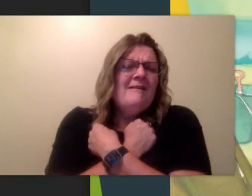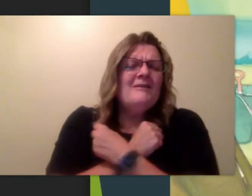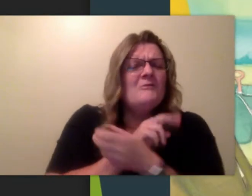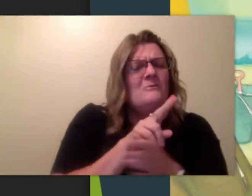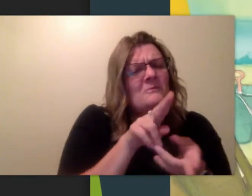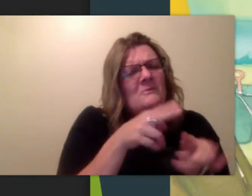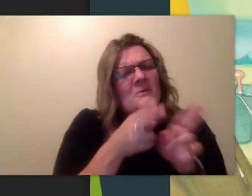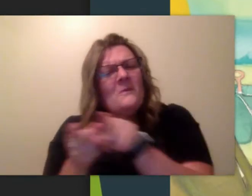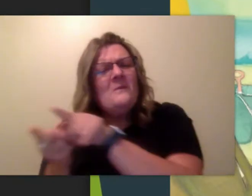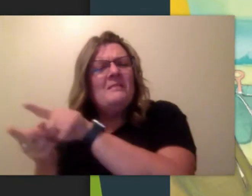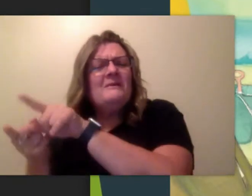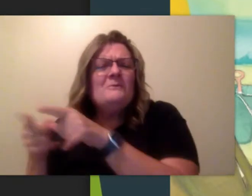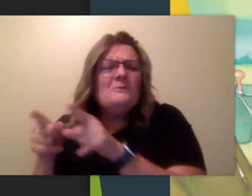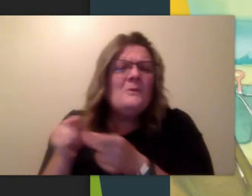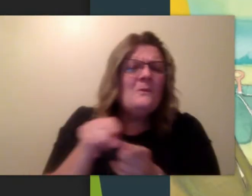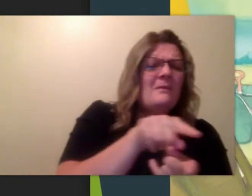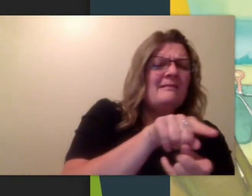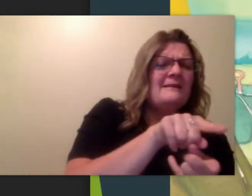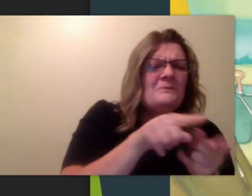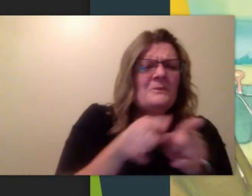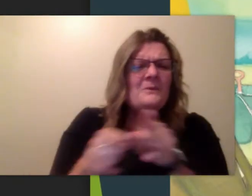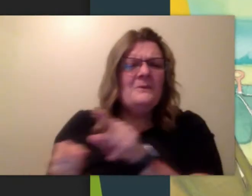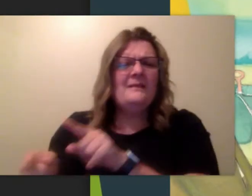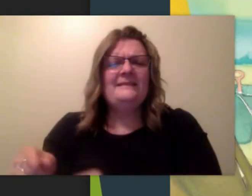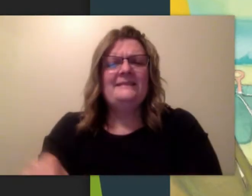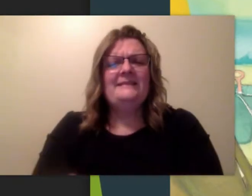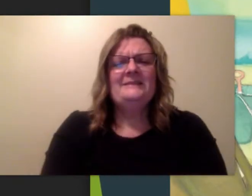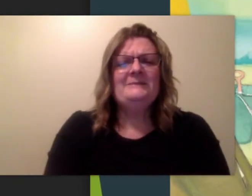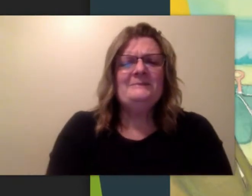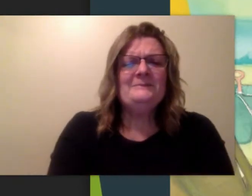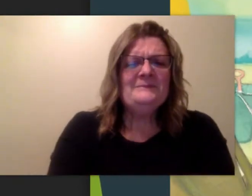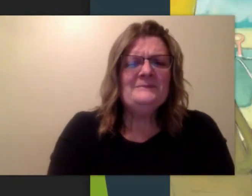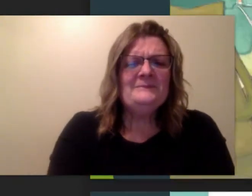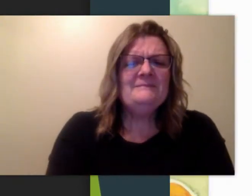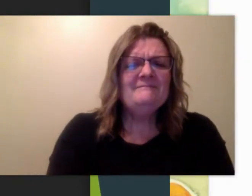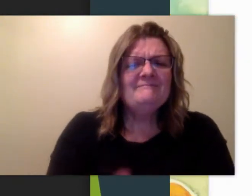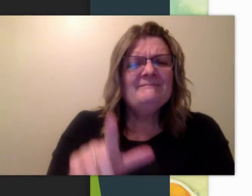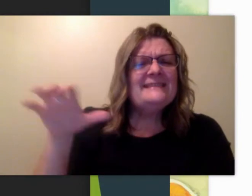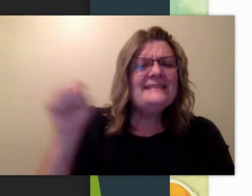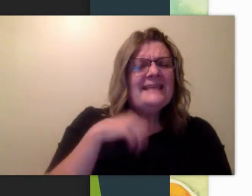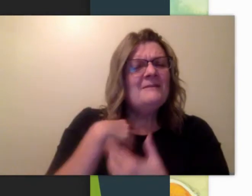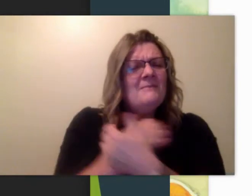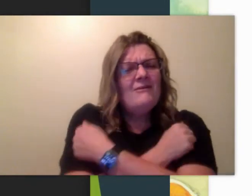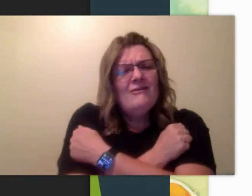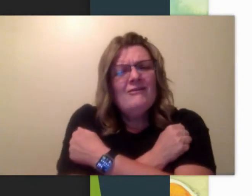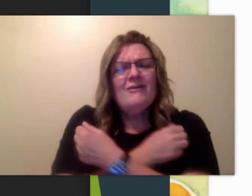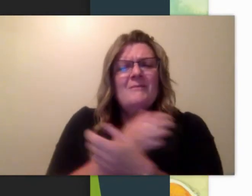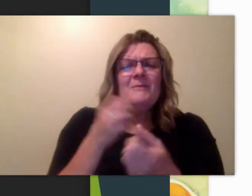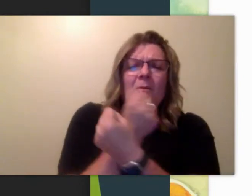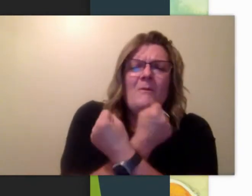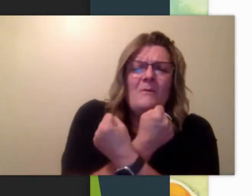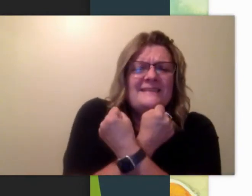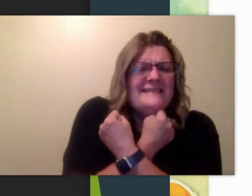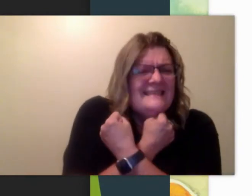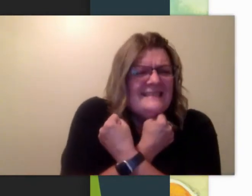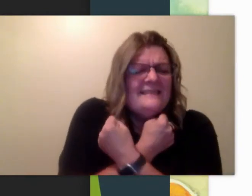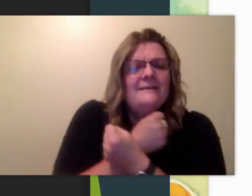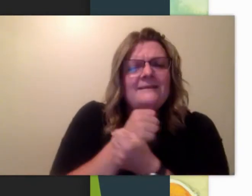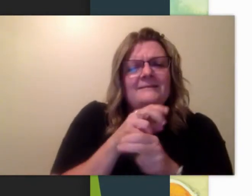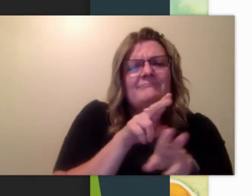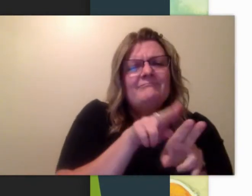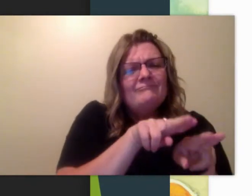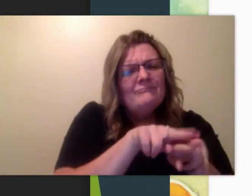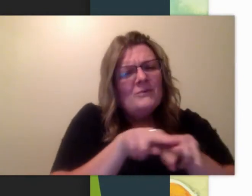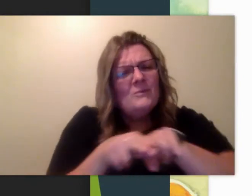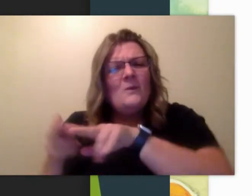them love to roll around in the sand. Take my arms and hold me